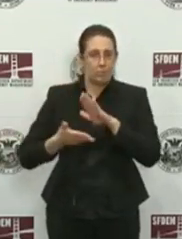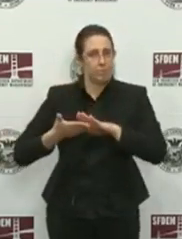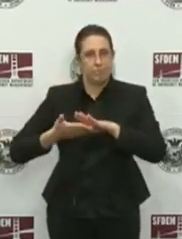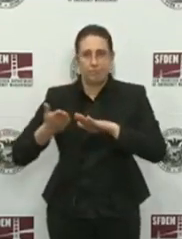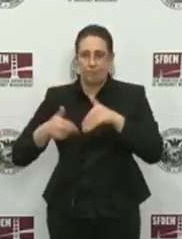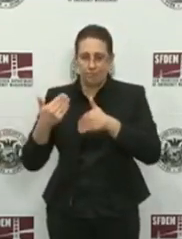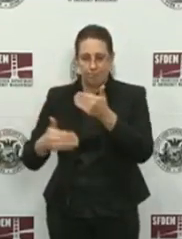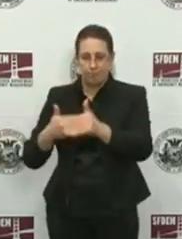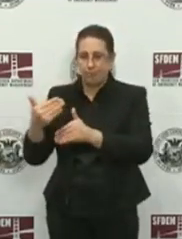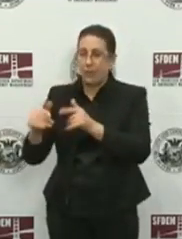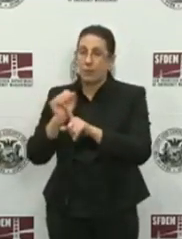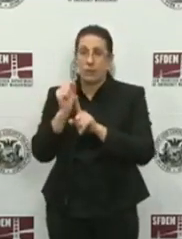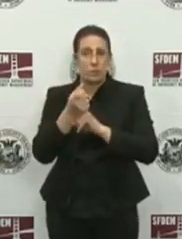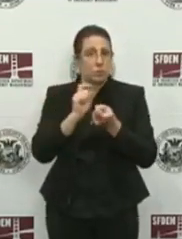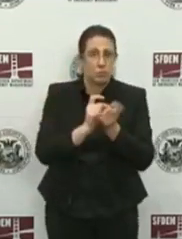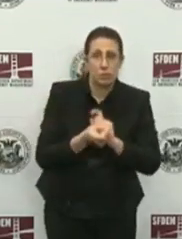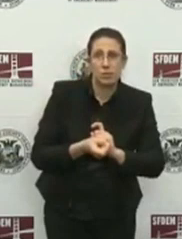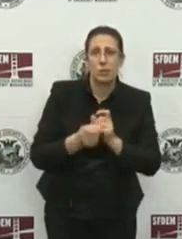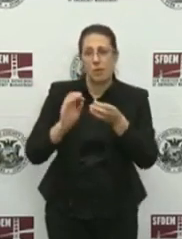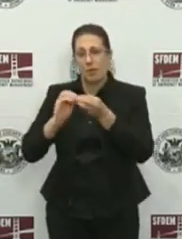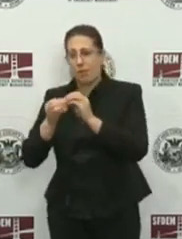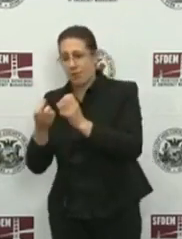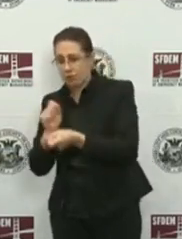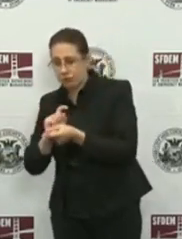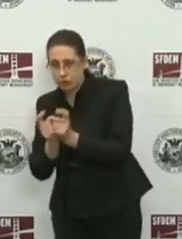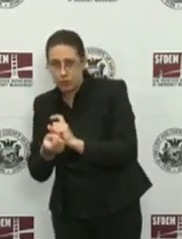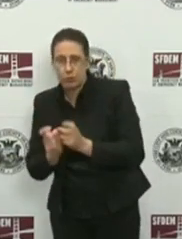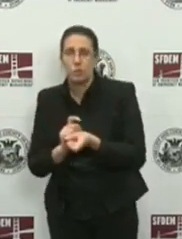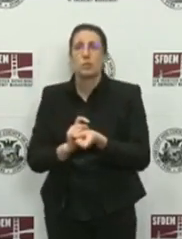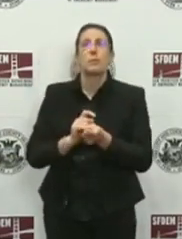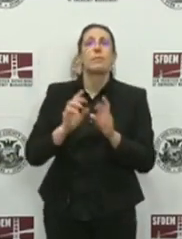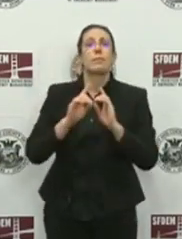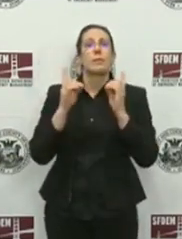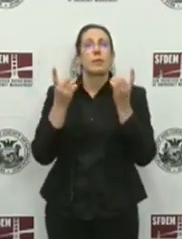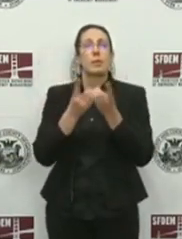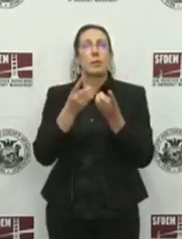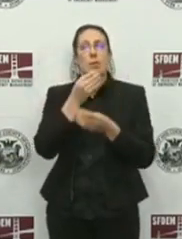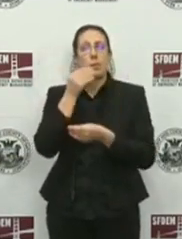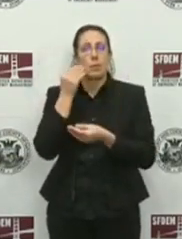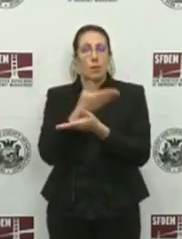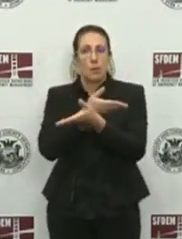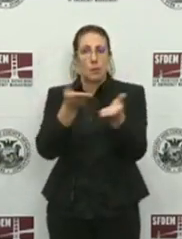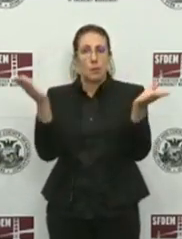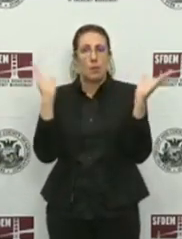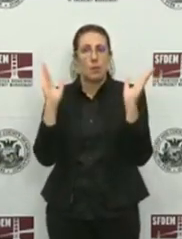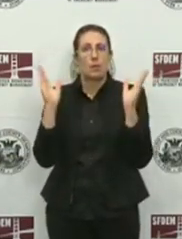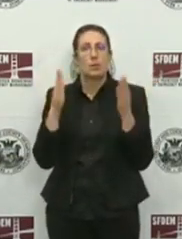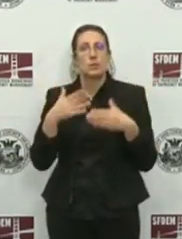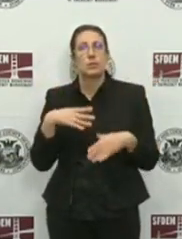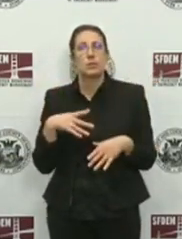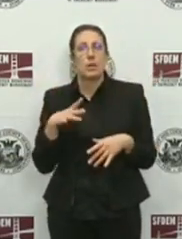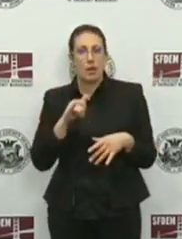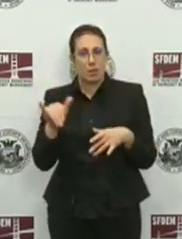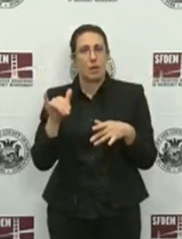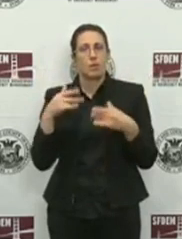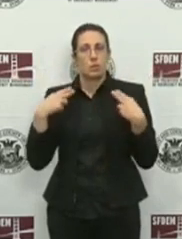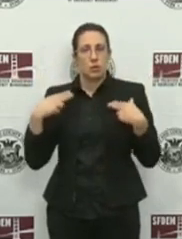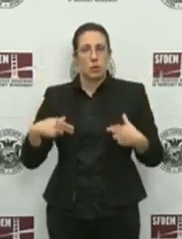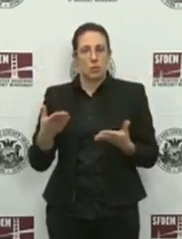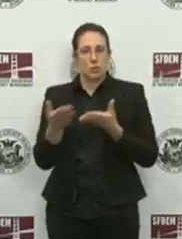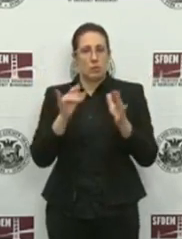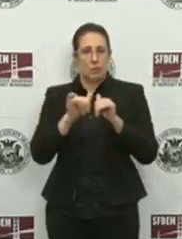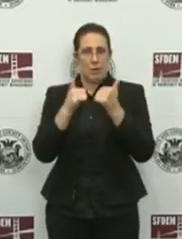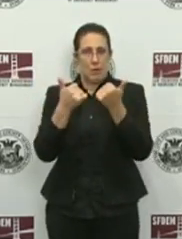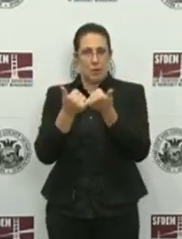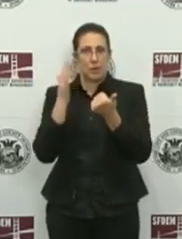are changing. The Department of Homelessness and Supportive Housing and the Human Service Agency are leading the